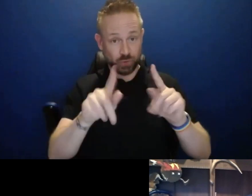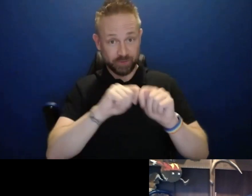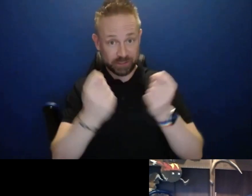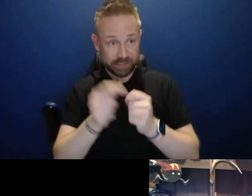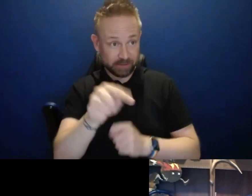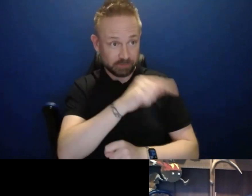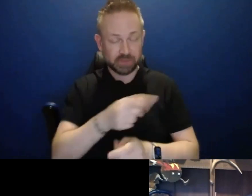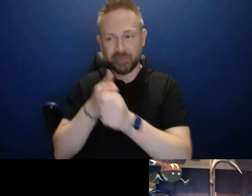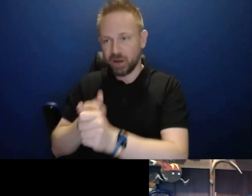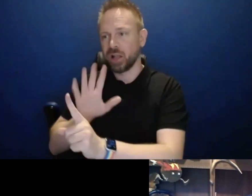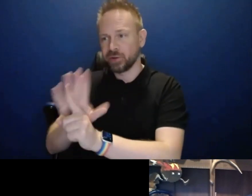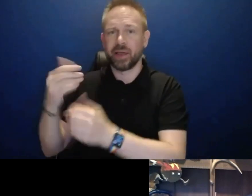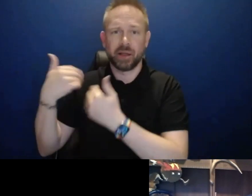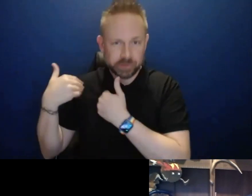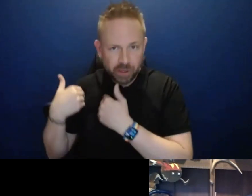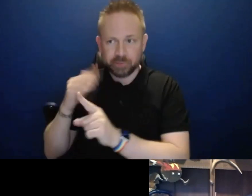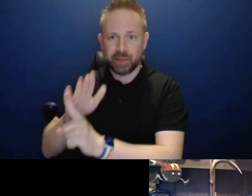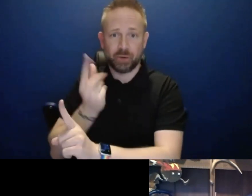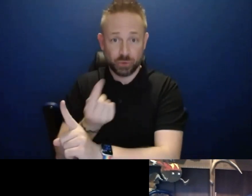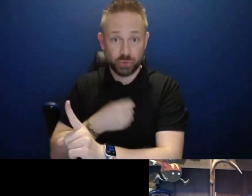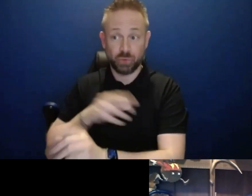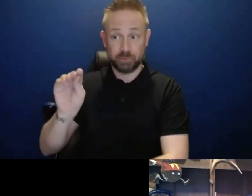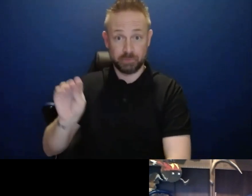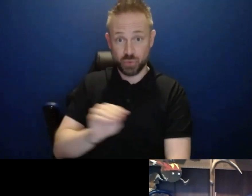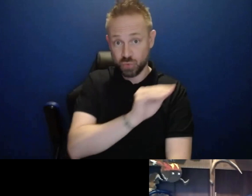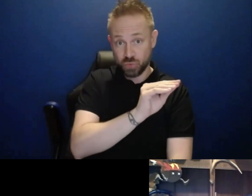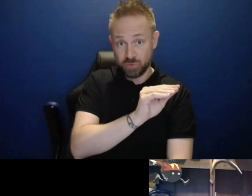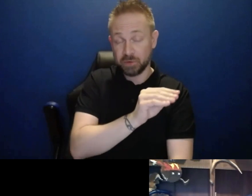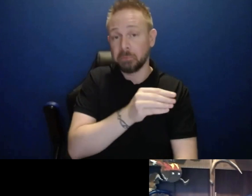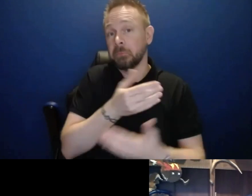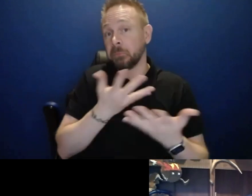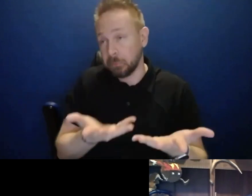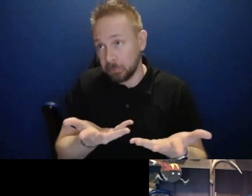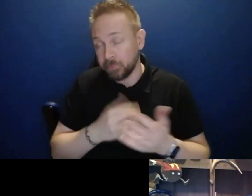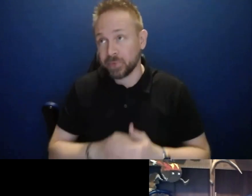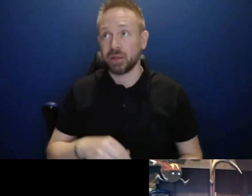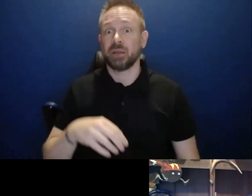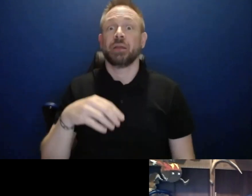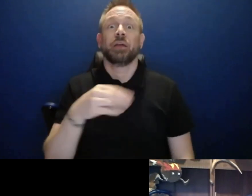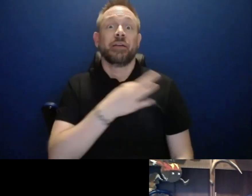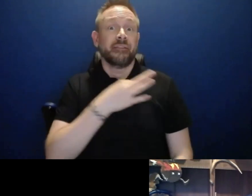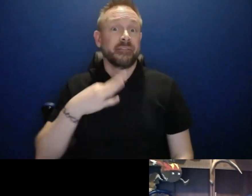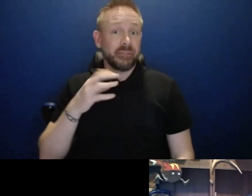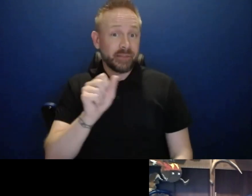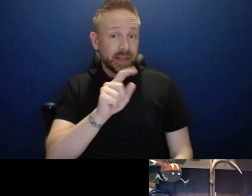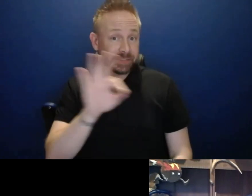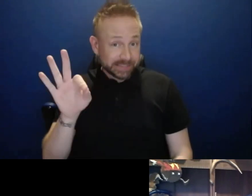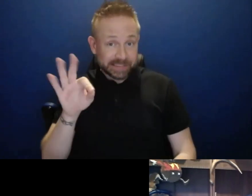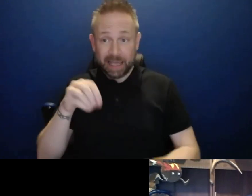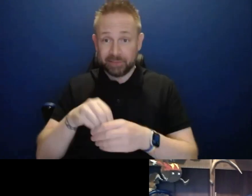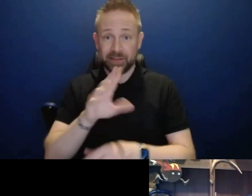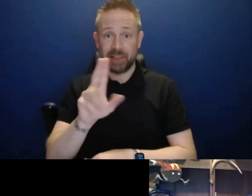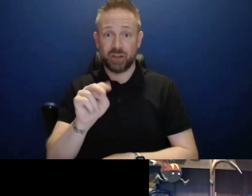on their current activities? I think the answer to that is that staff within the faculties and units will not be sort of quote unquote